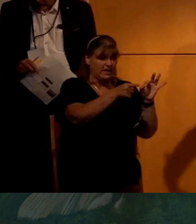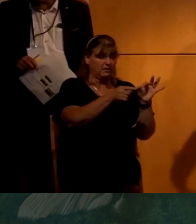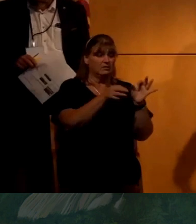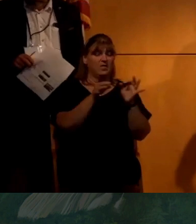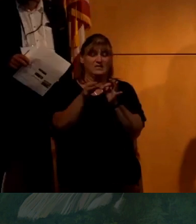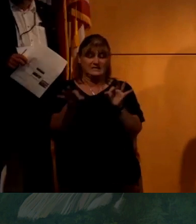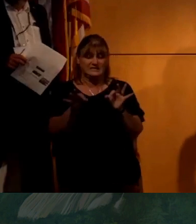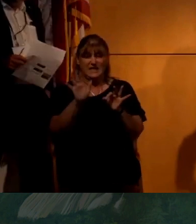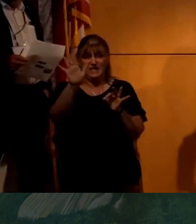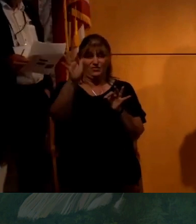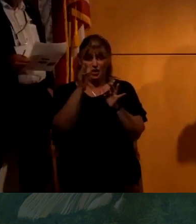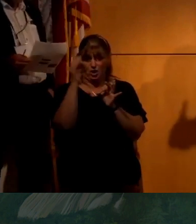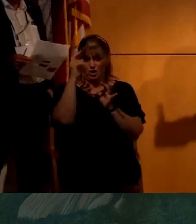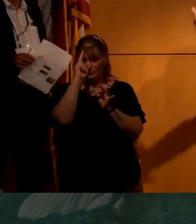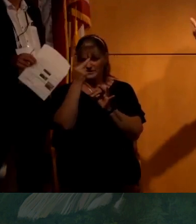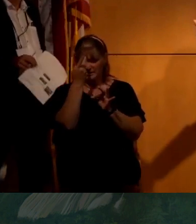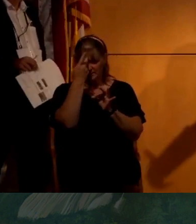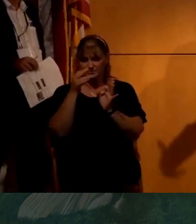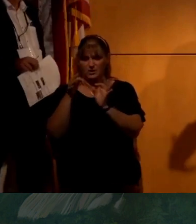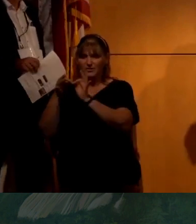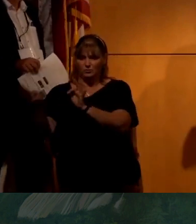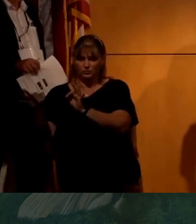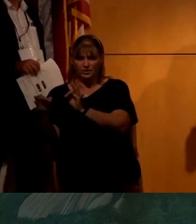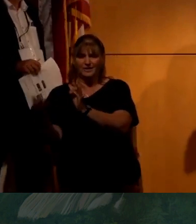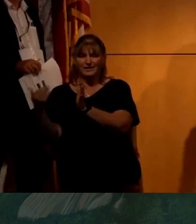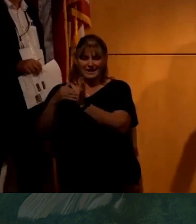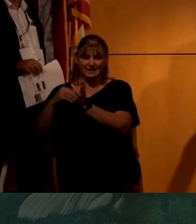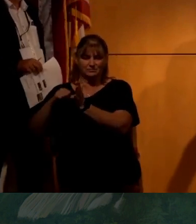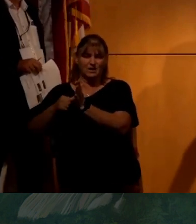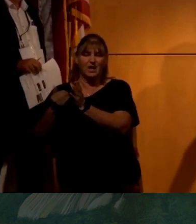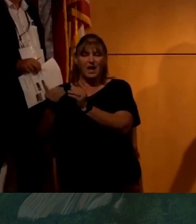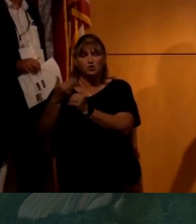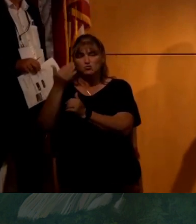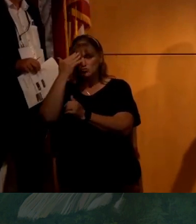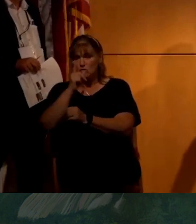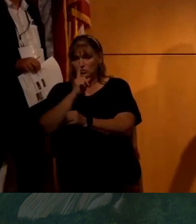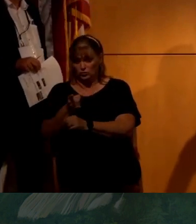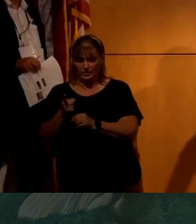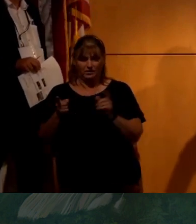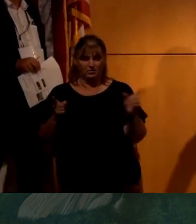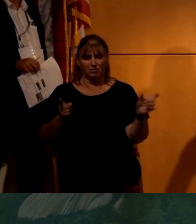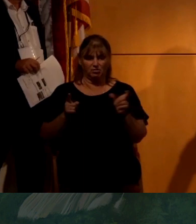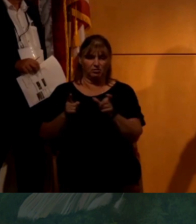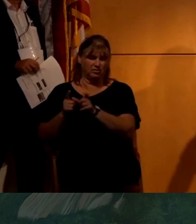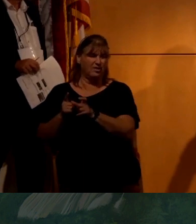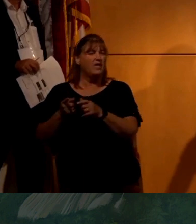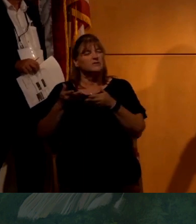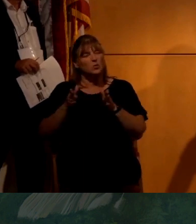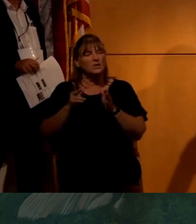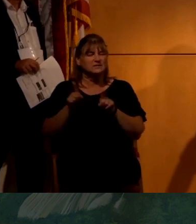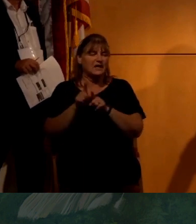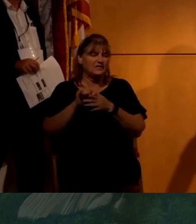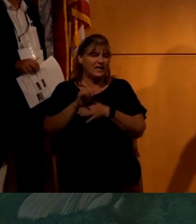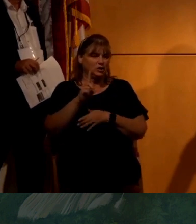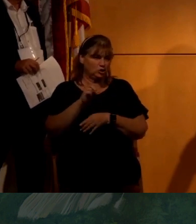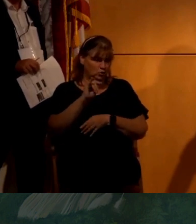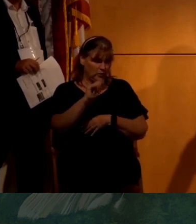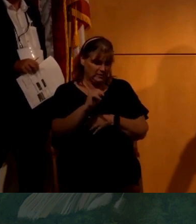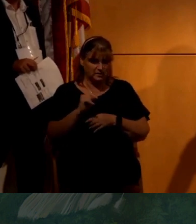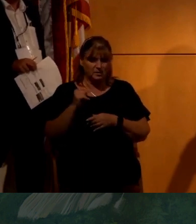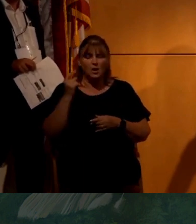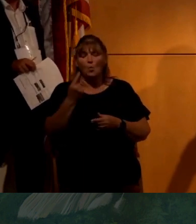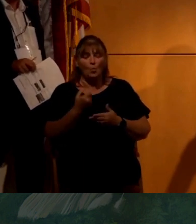then state the misconception and then restate how, how, know, it's real. Um, there, there are methods like that to do it. Um,